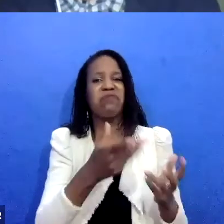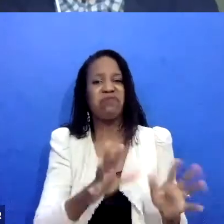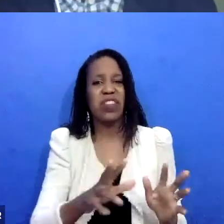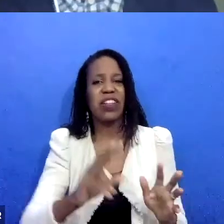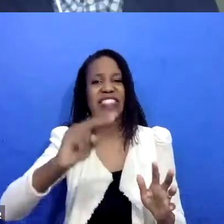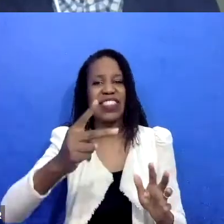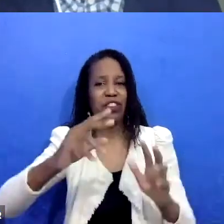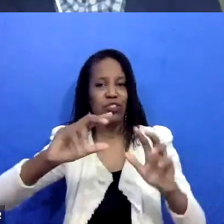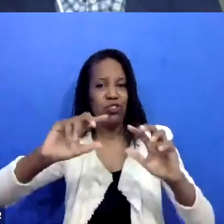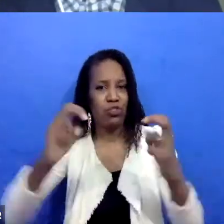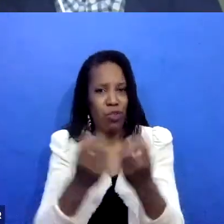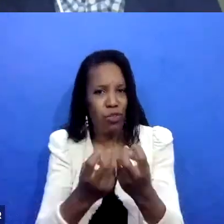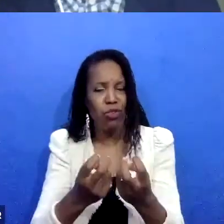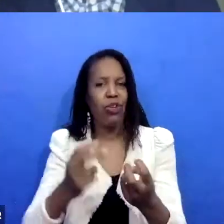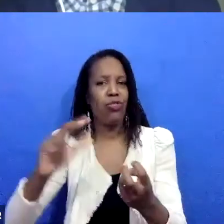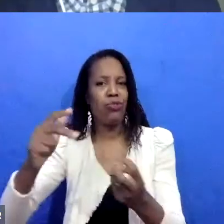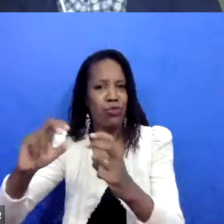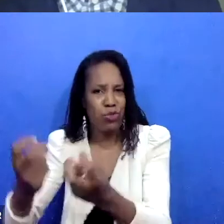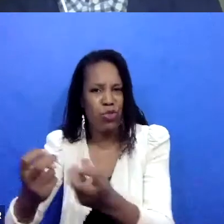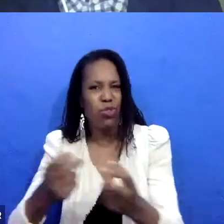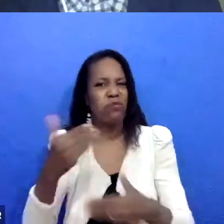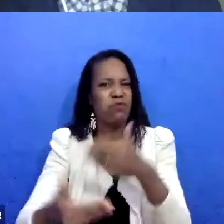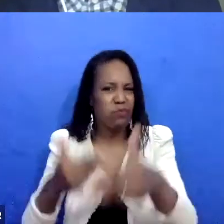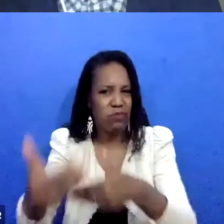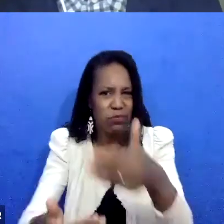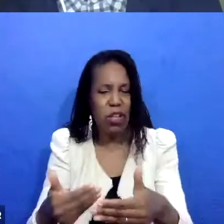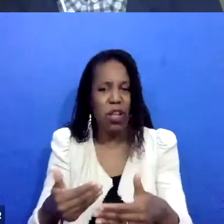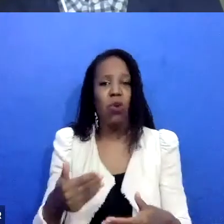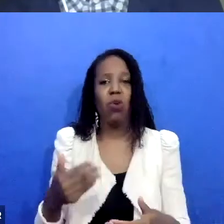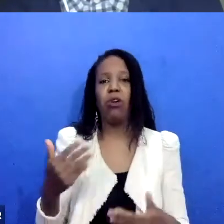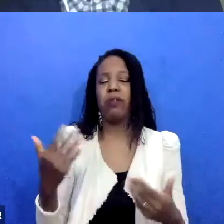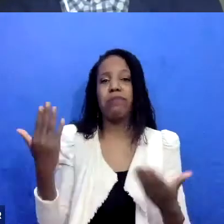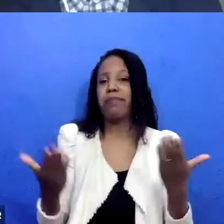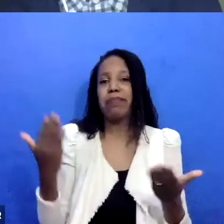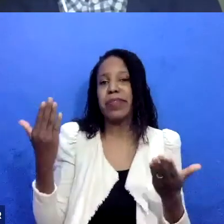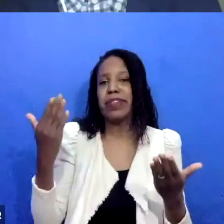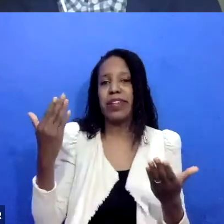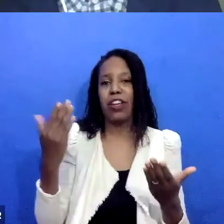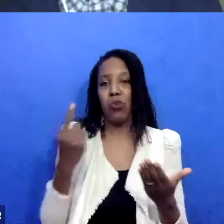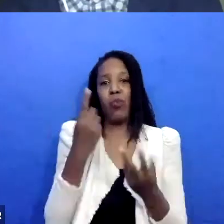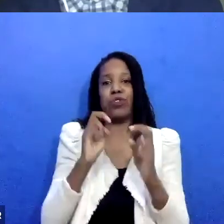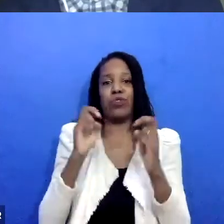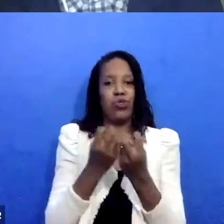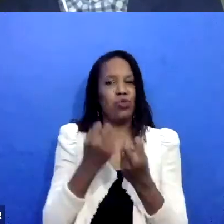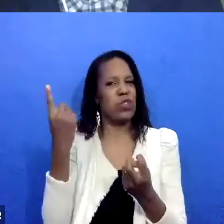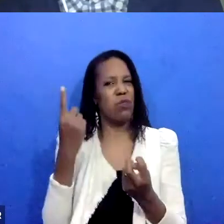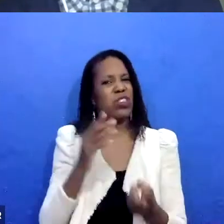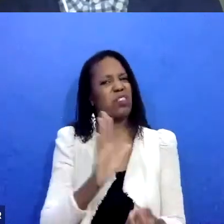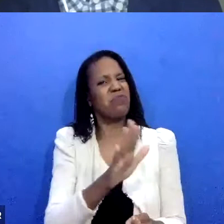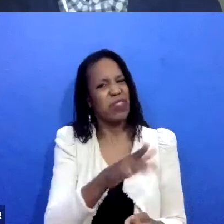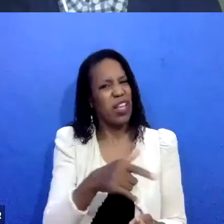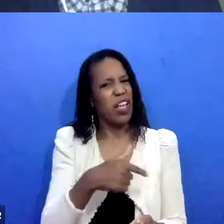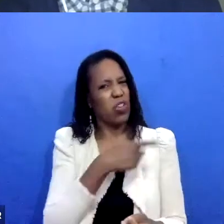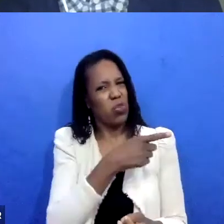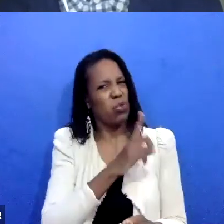before we get in the circle, we've been telling you to get out of this relationship for 10 years or, or, you know, you actually have a drinking problem that is a